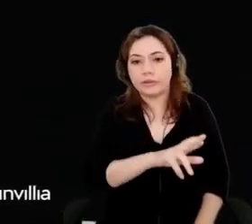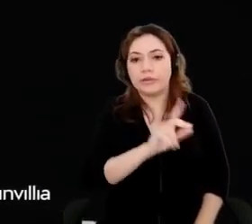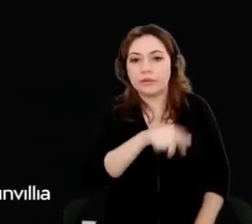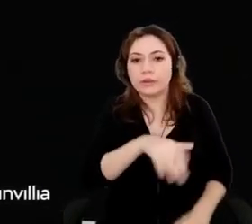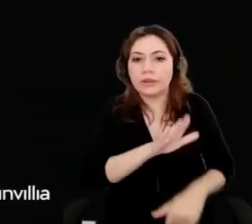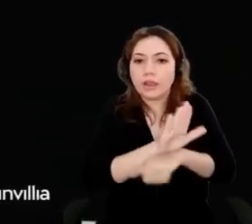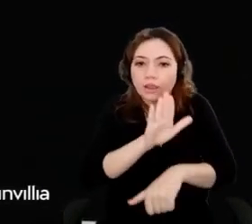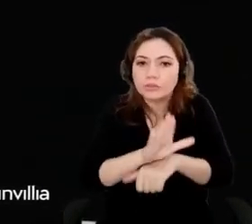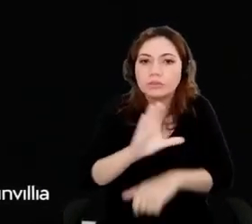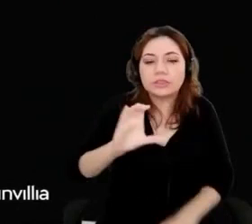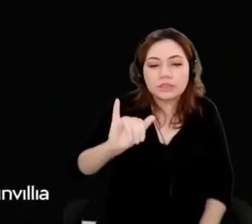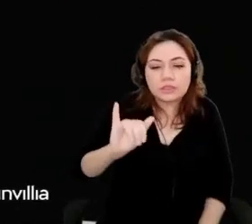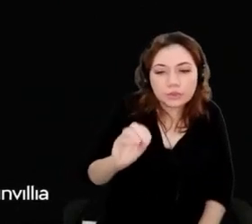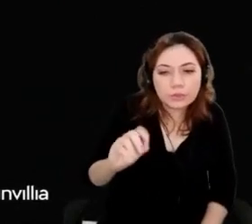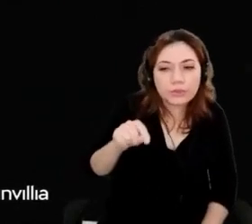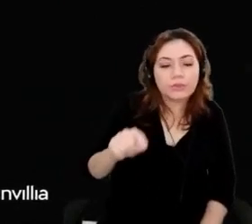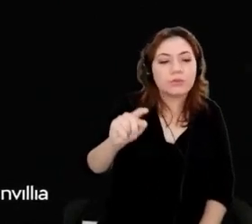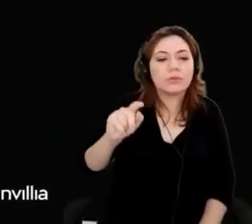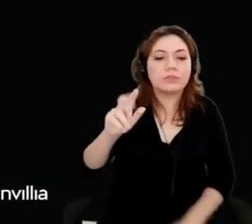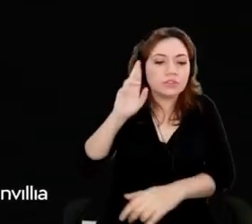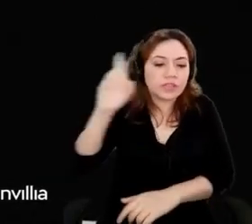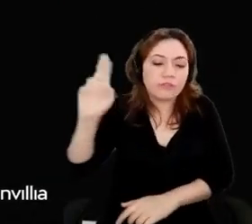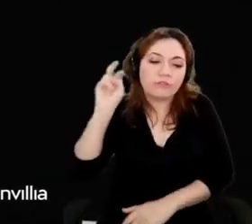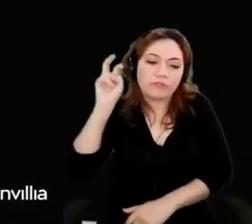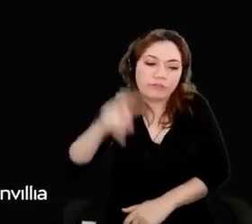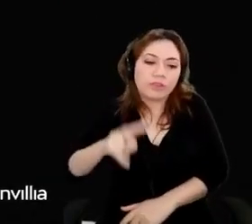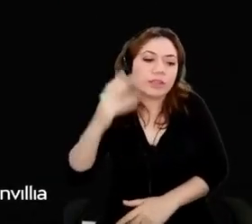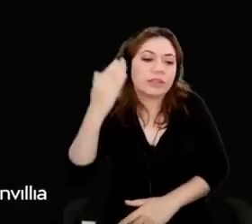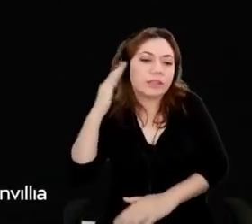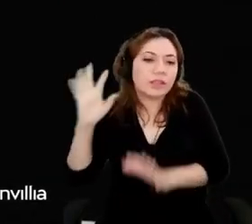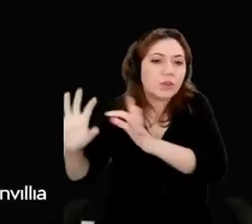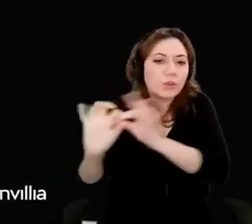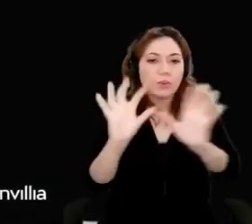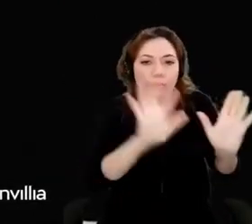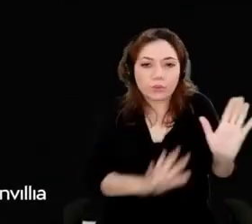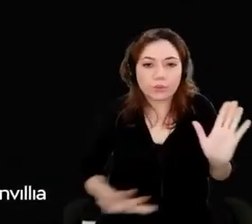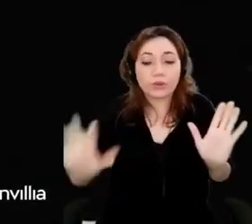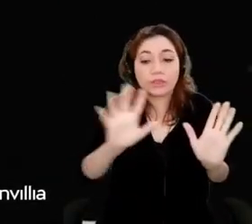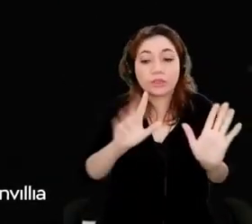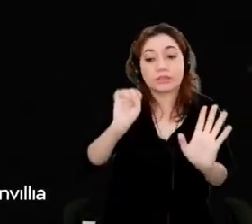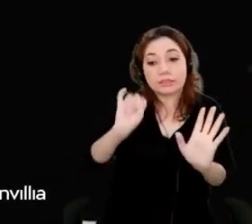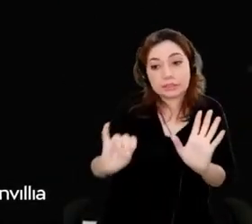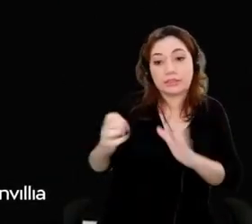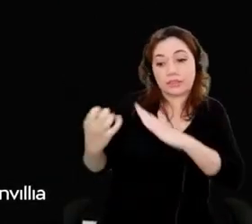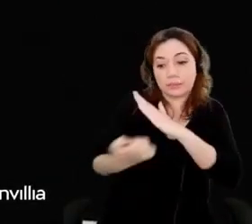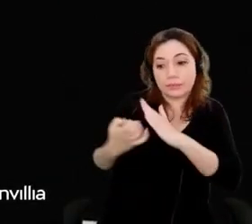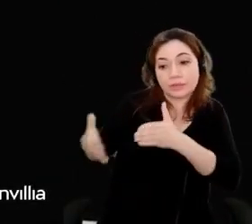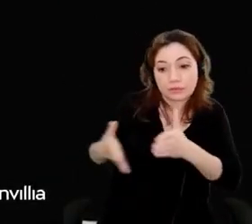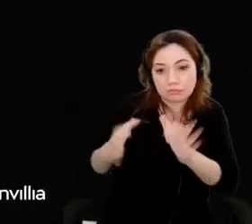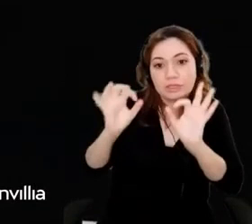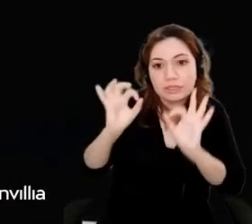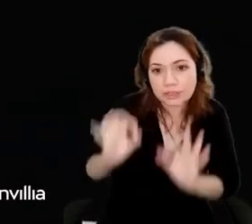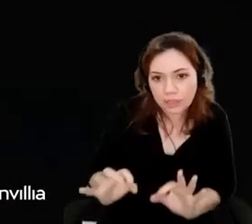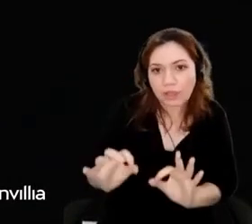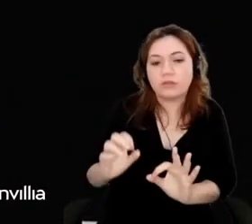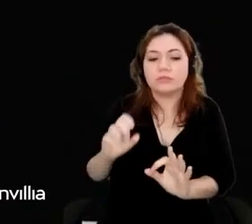showing if their whole organization is in the right path, and making the expected progress.